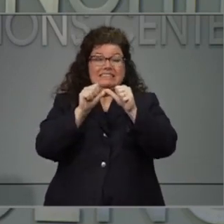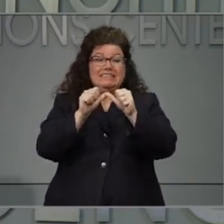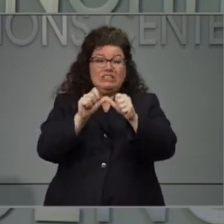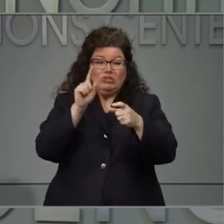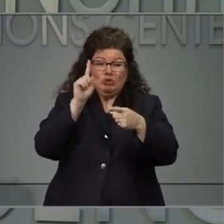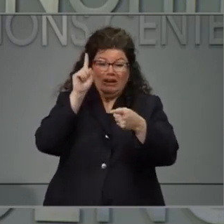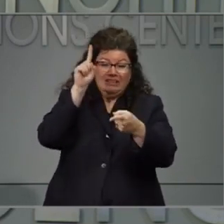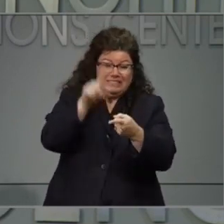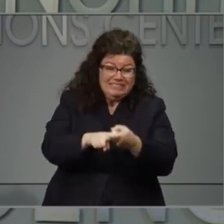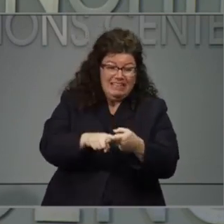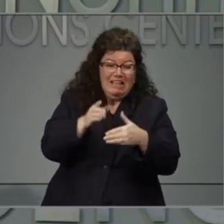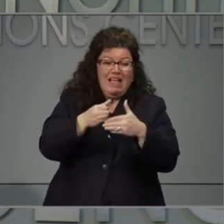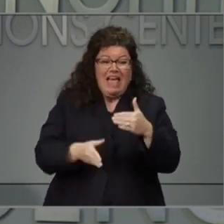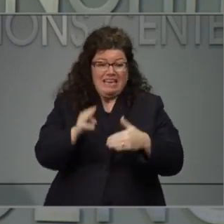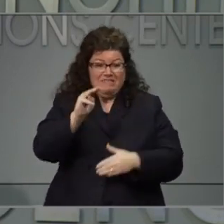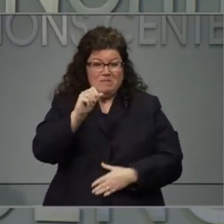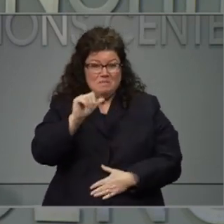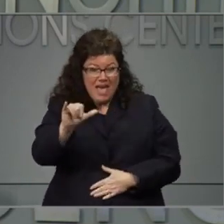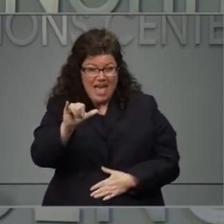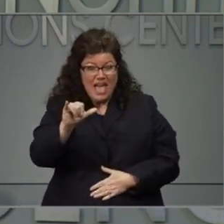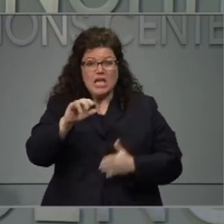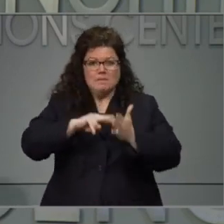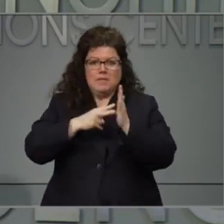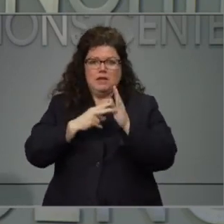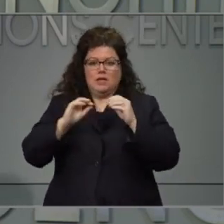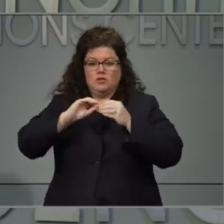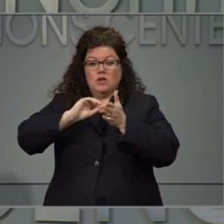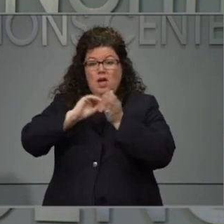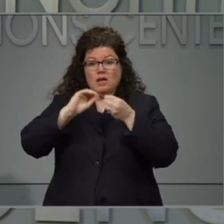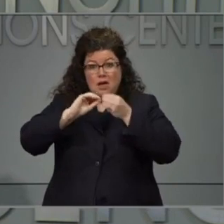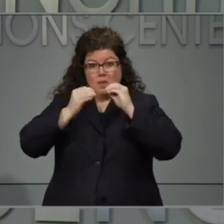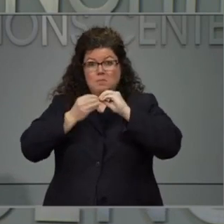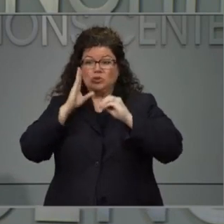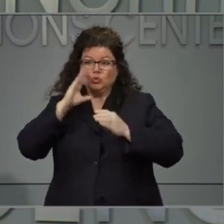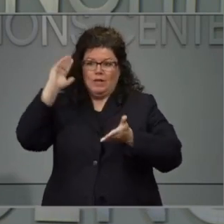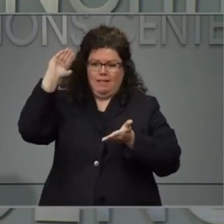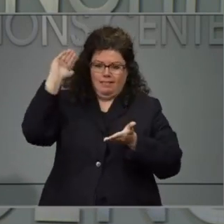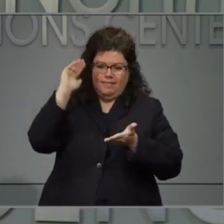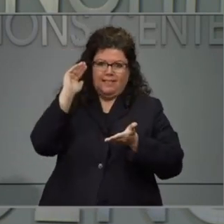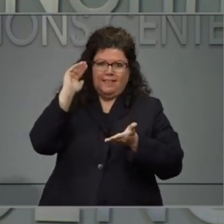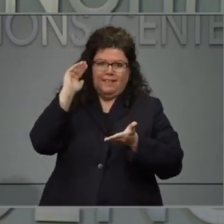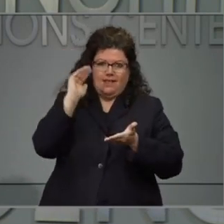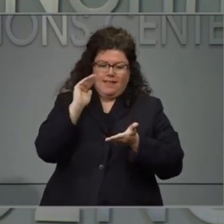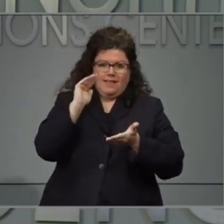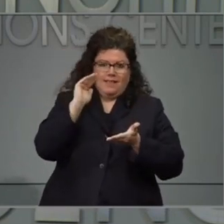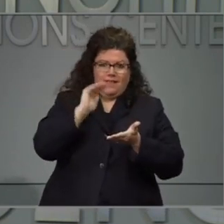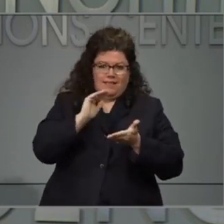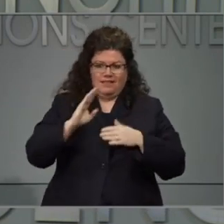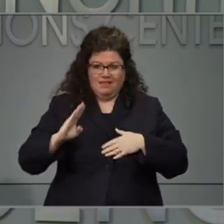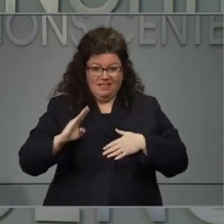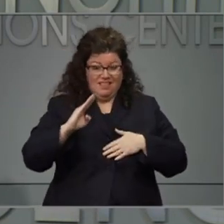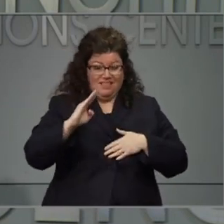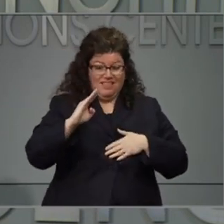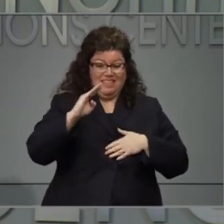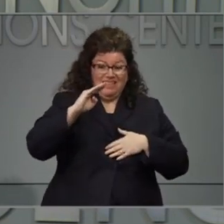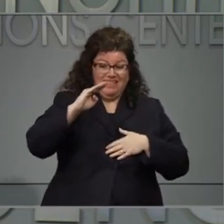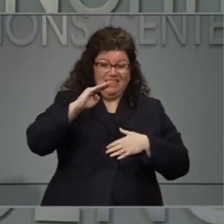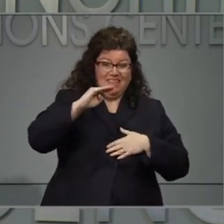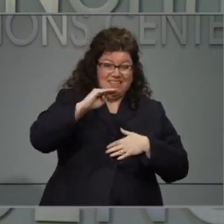May that we would significantly lower our percentage chance of